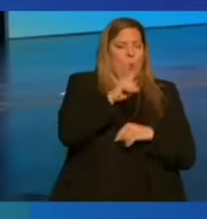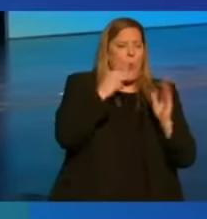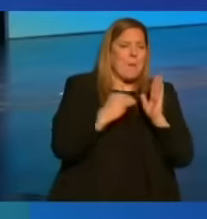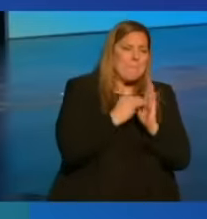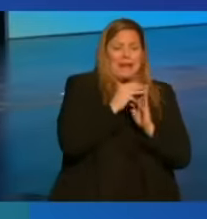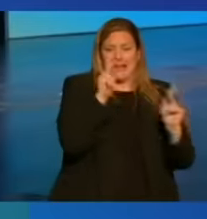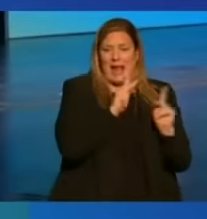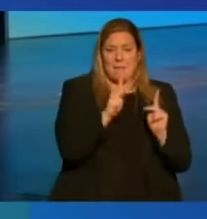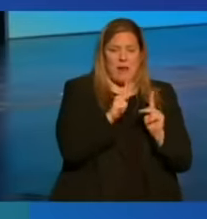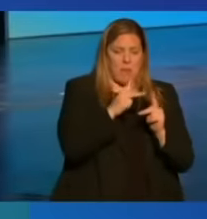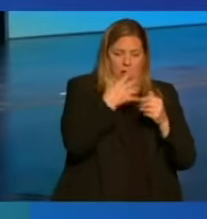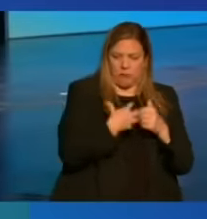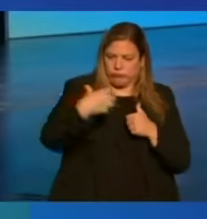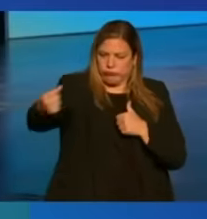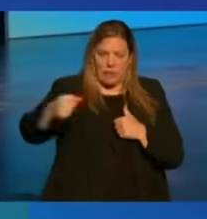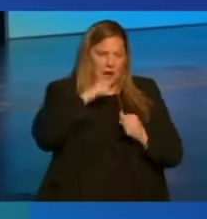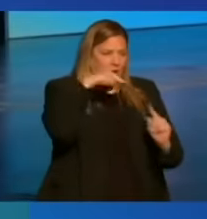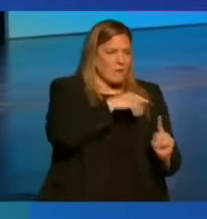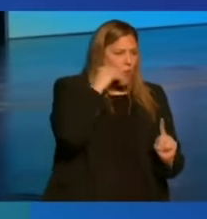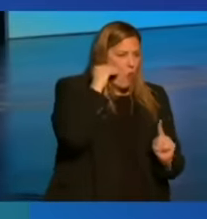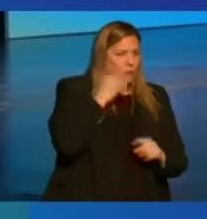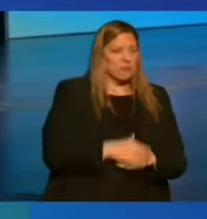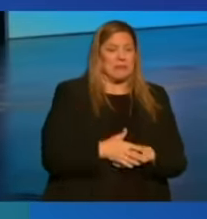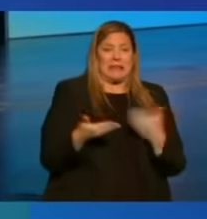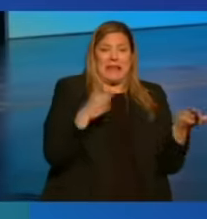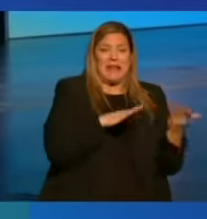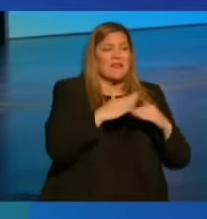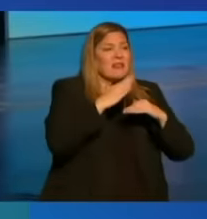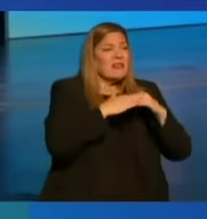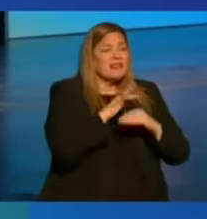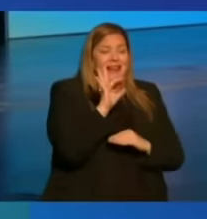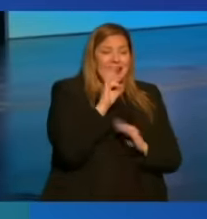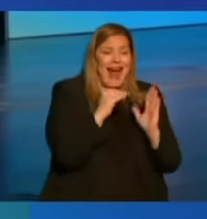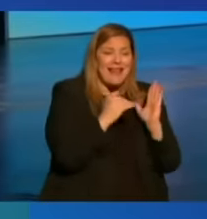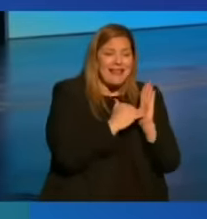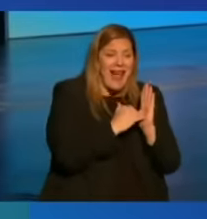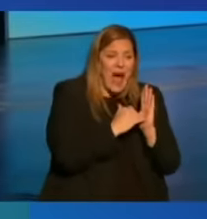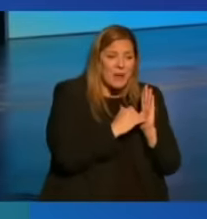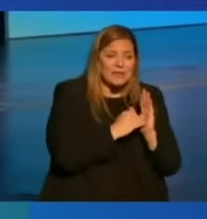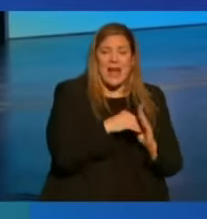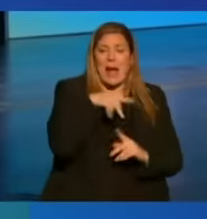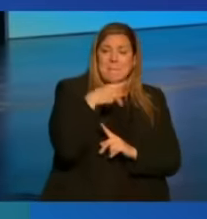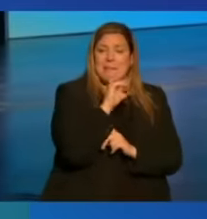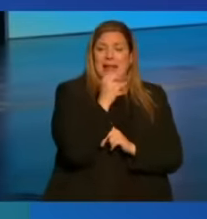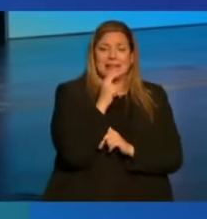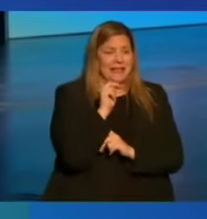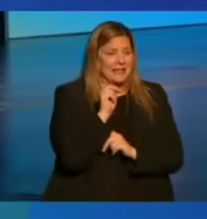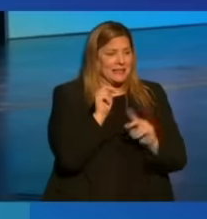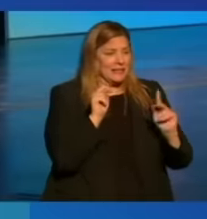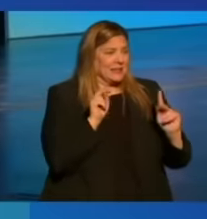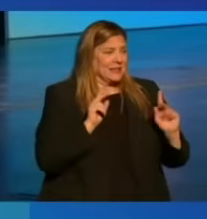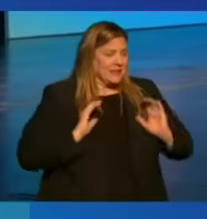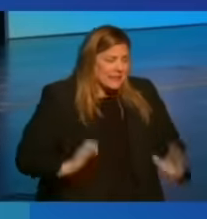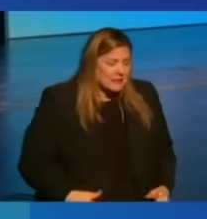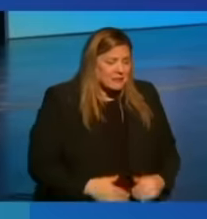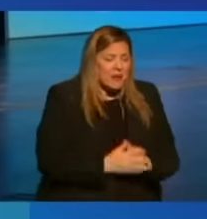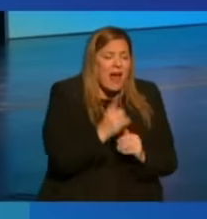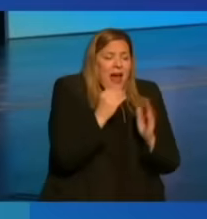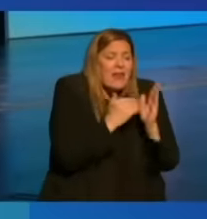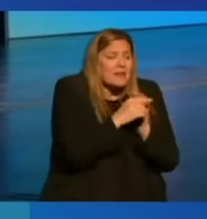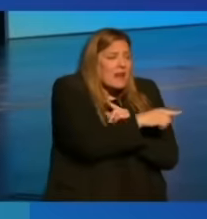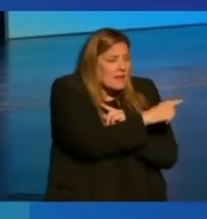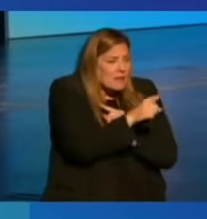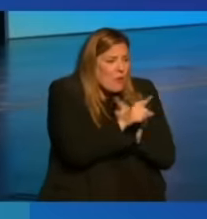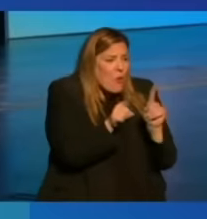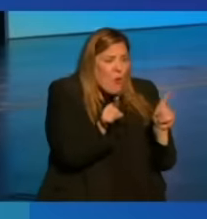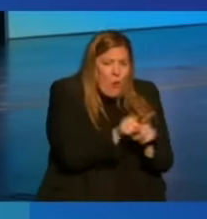people, the death of at least 9,000 Palestinian civilians. Thousands of them also